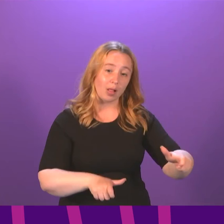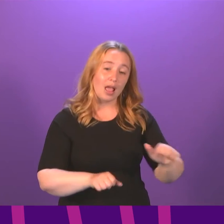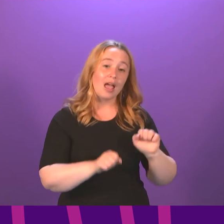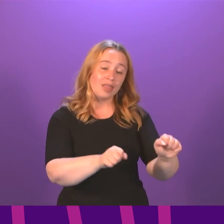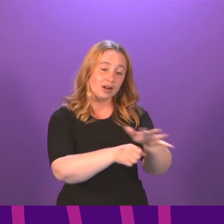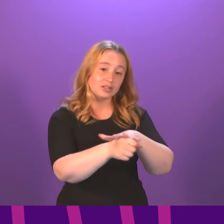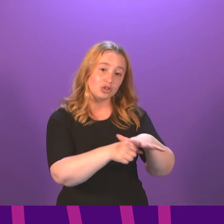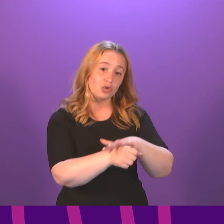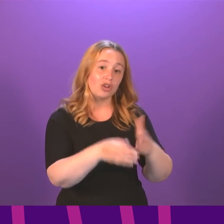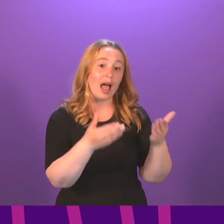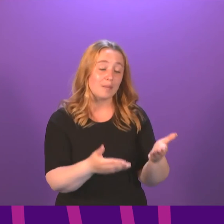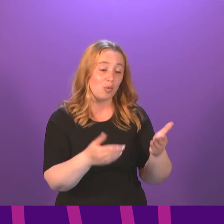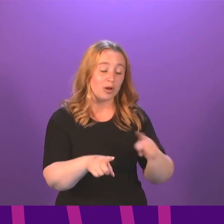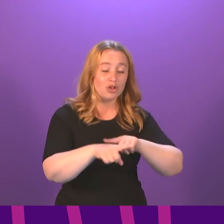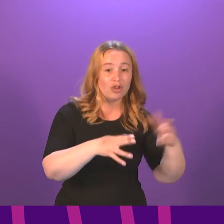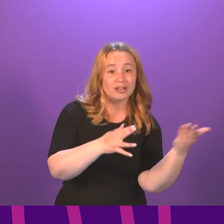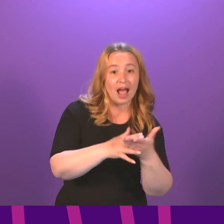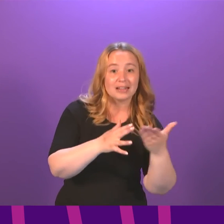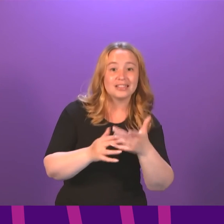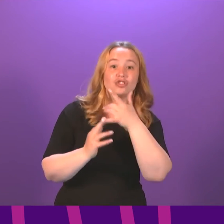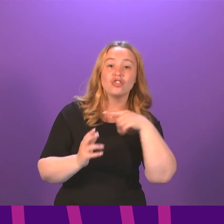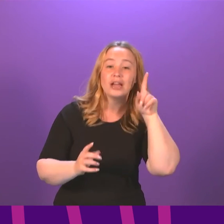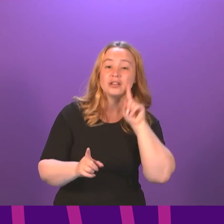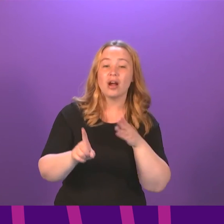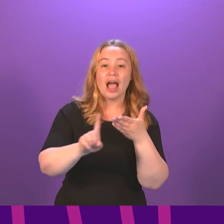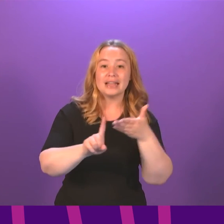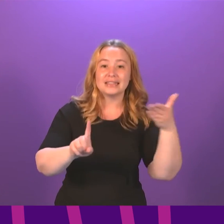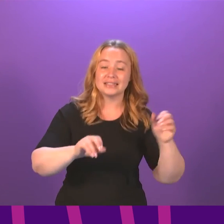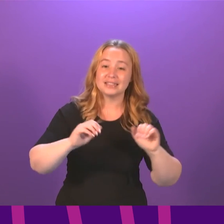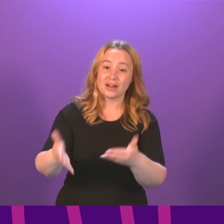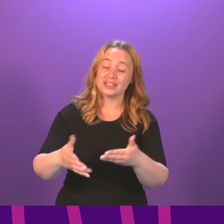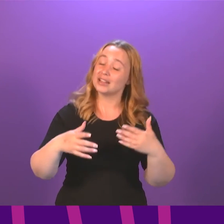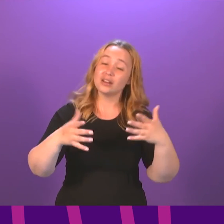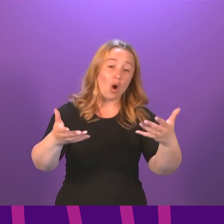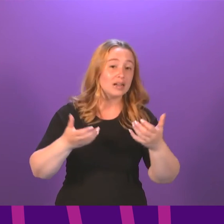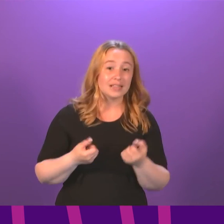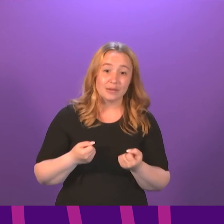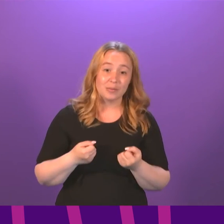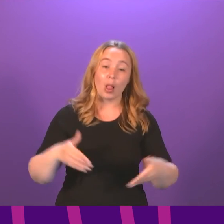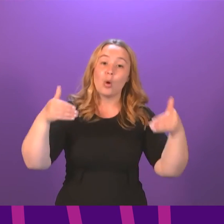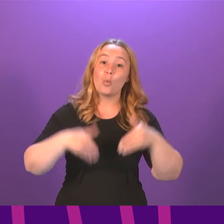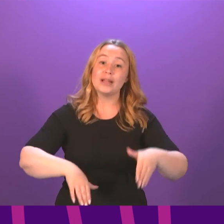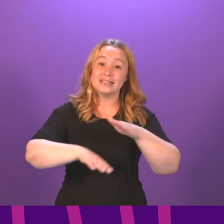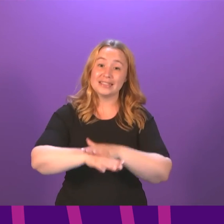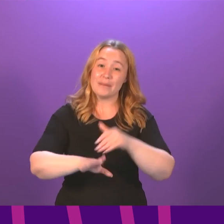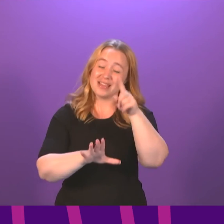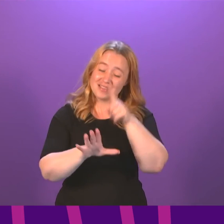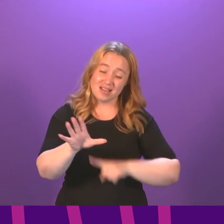situation many trans people face when trying to access gender identity services is unacceptable, including typical waiting times of